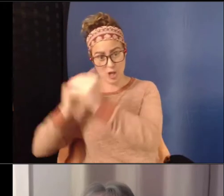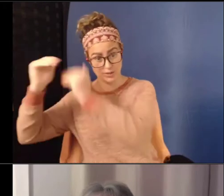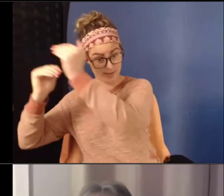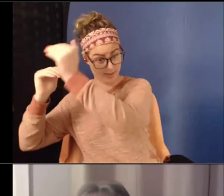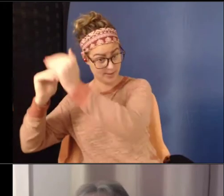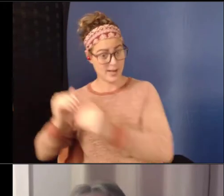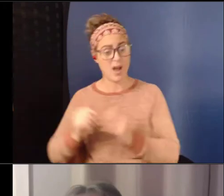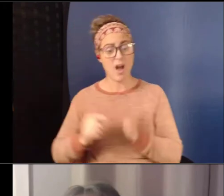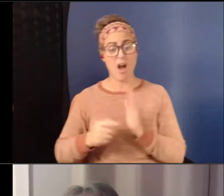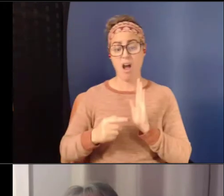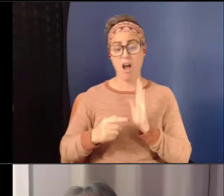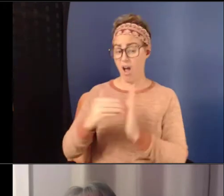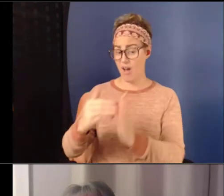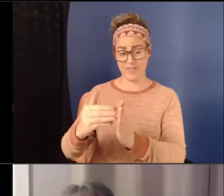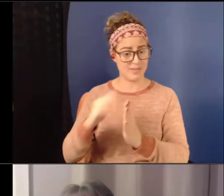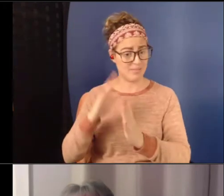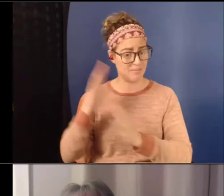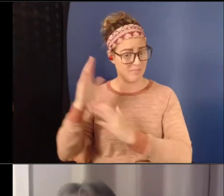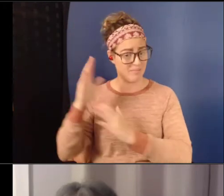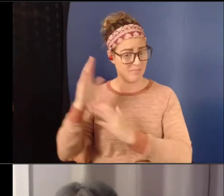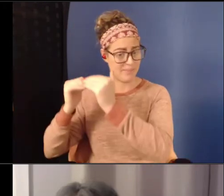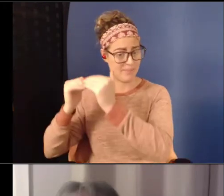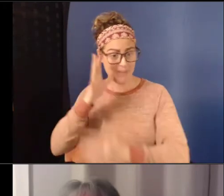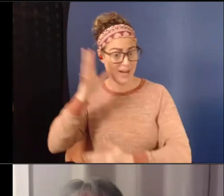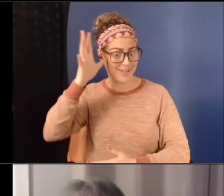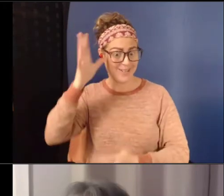what domestic violence and IPV mean.